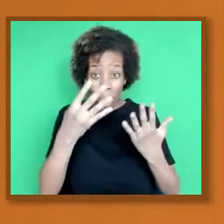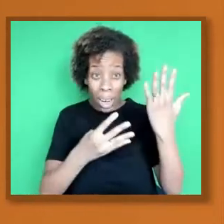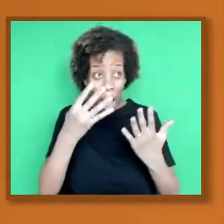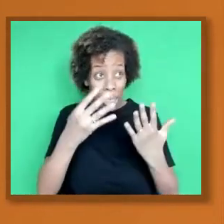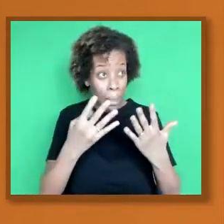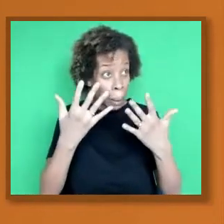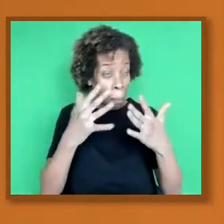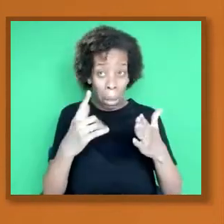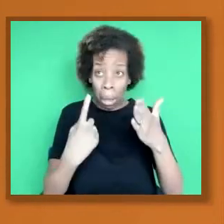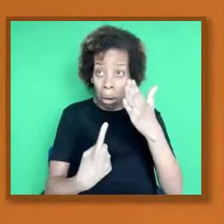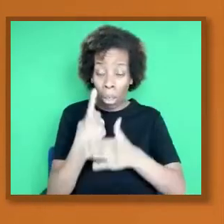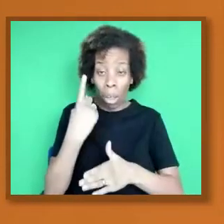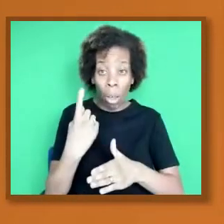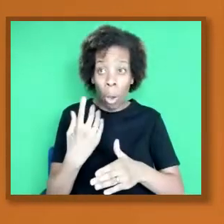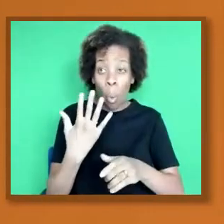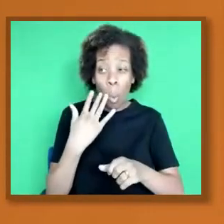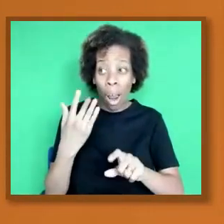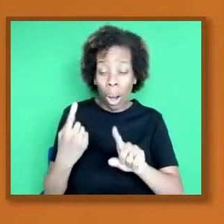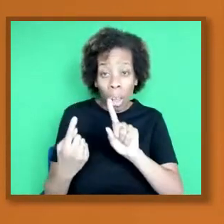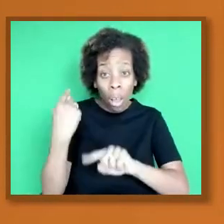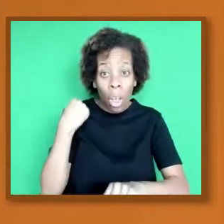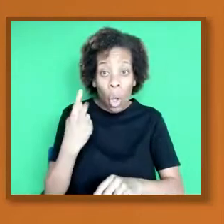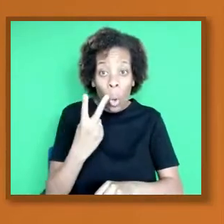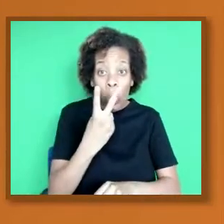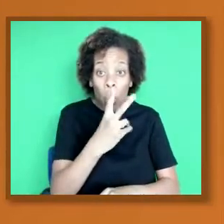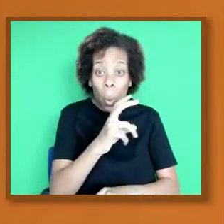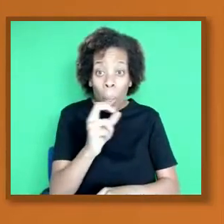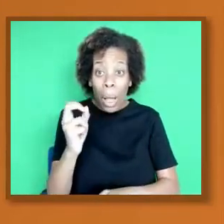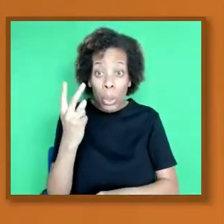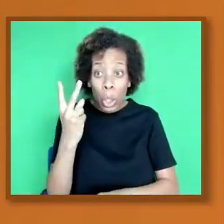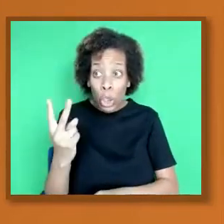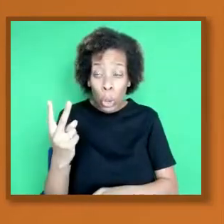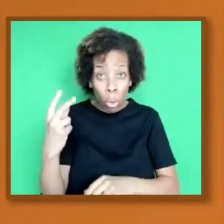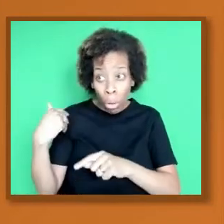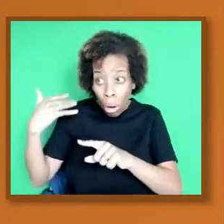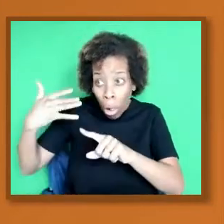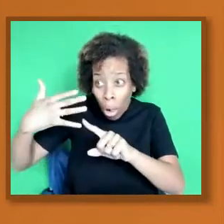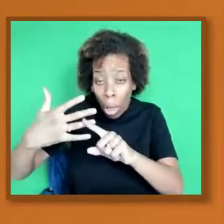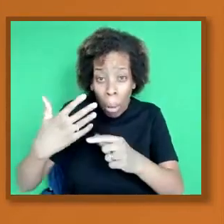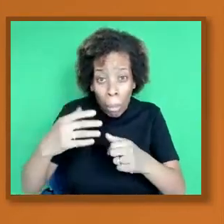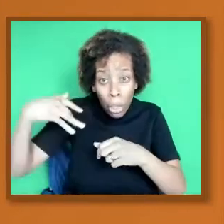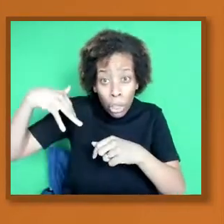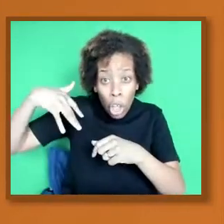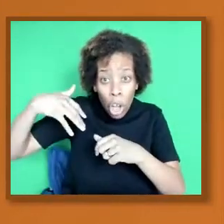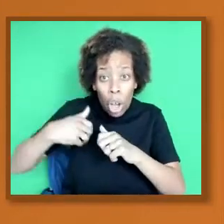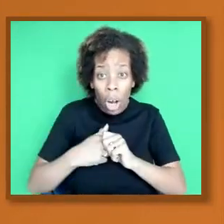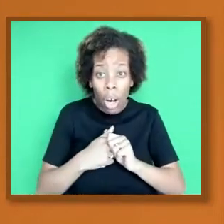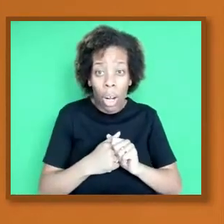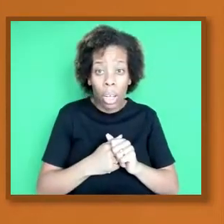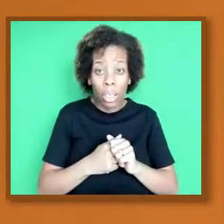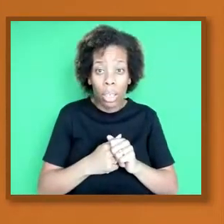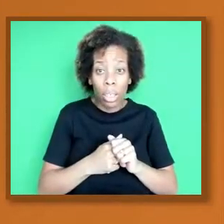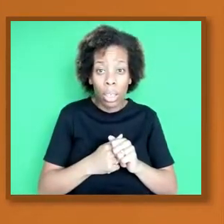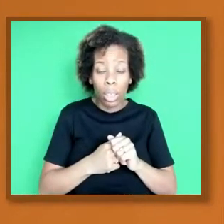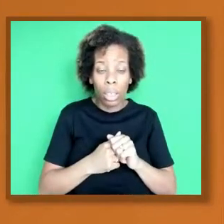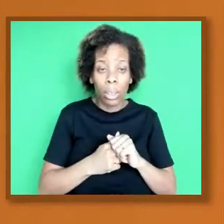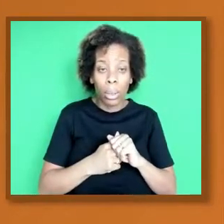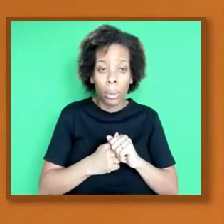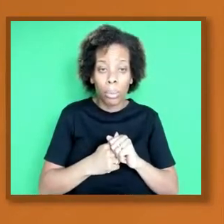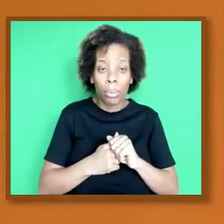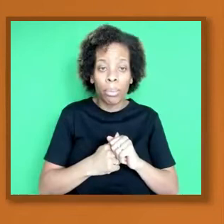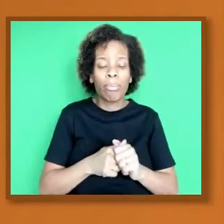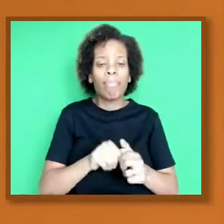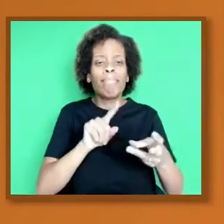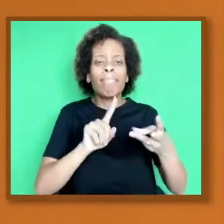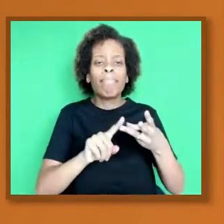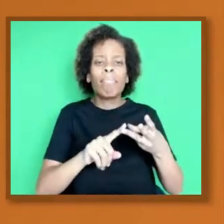Right. So... And there was a question that when I mentioned about the point... The difference